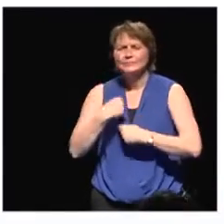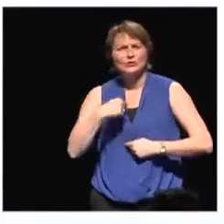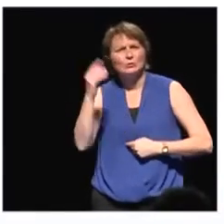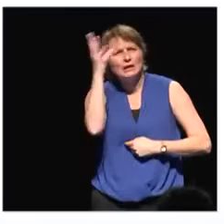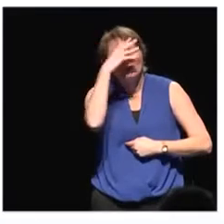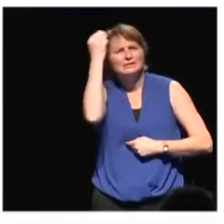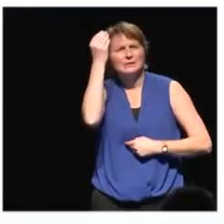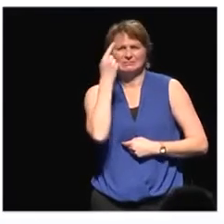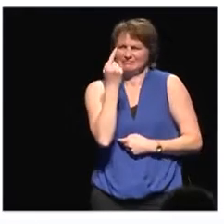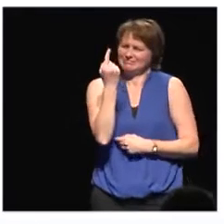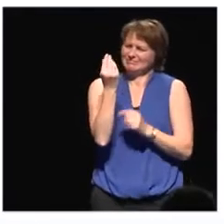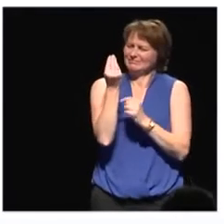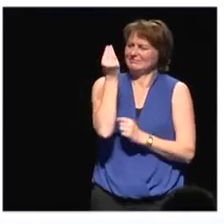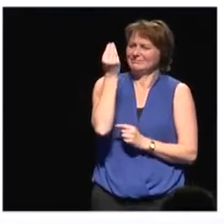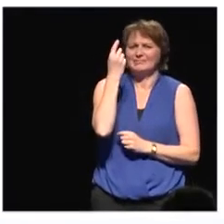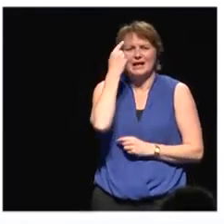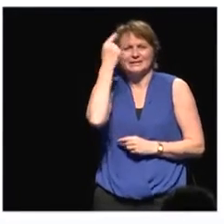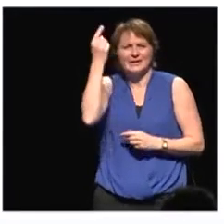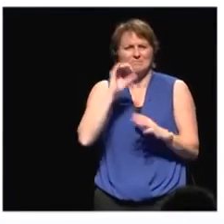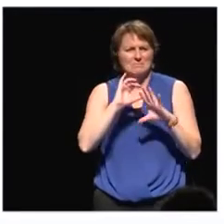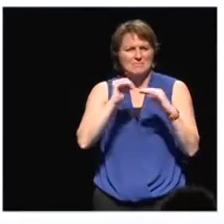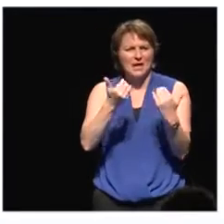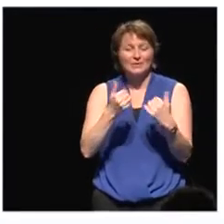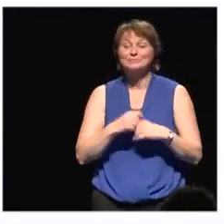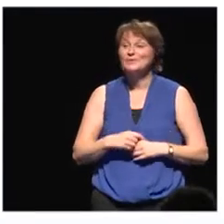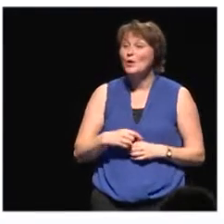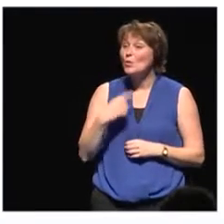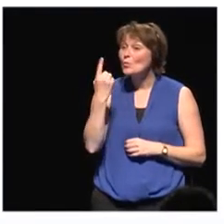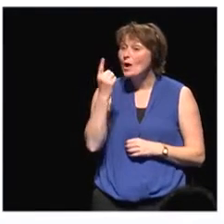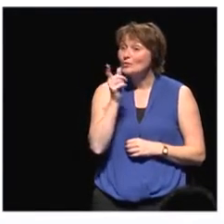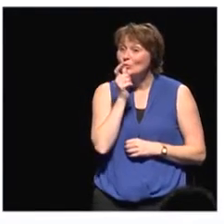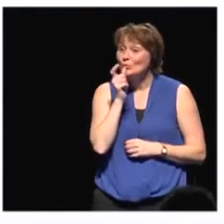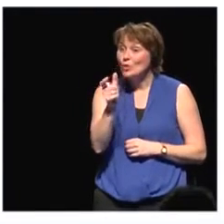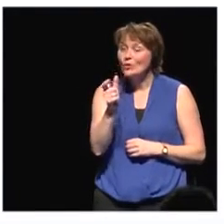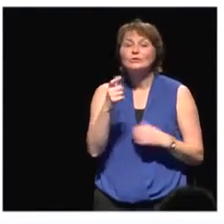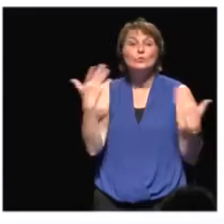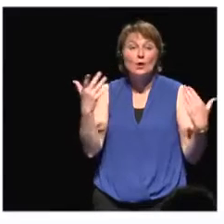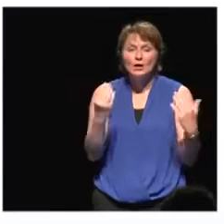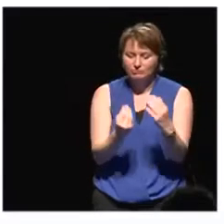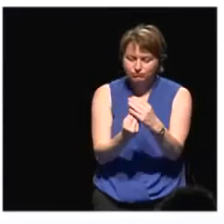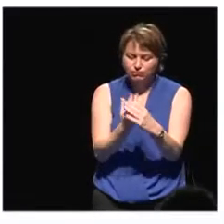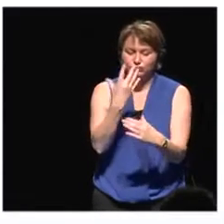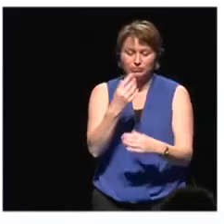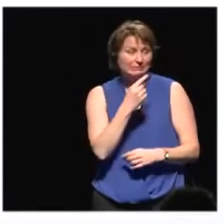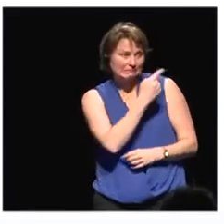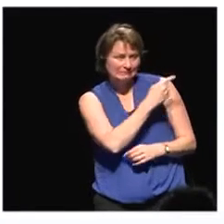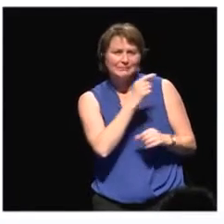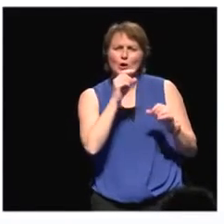idea. And one word that jumps out is action from the word cloud.